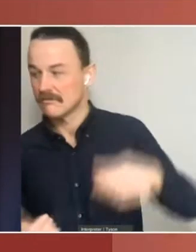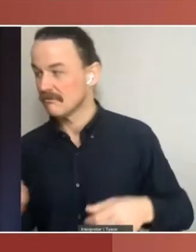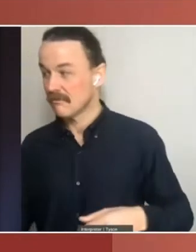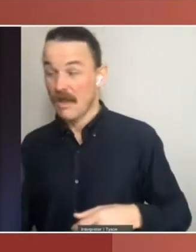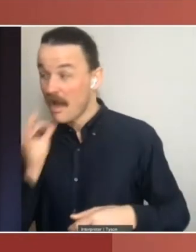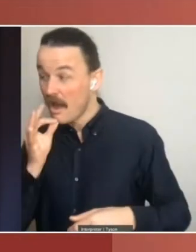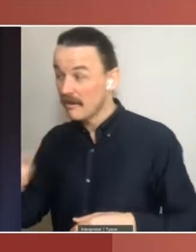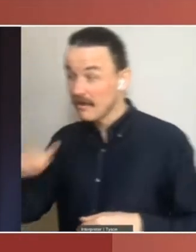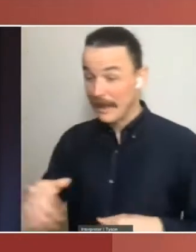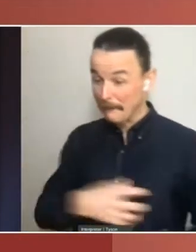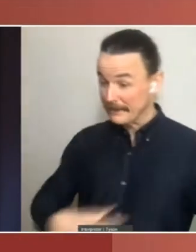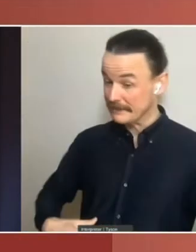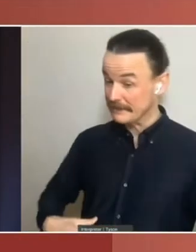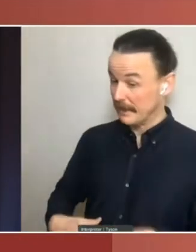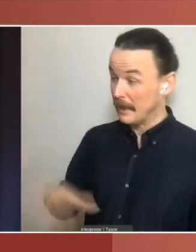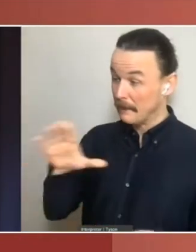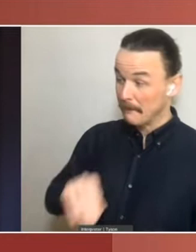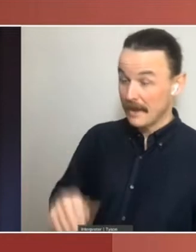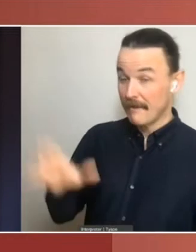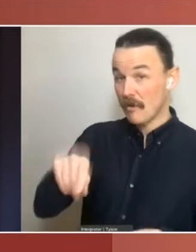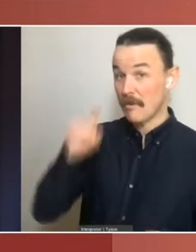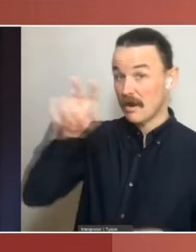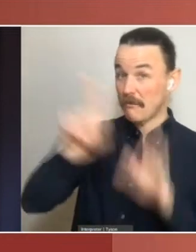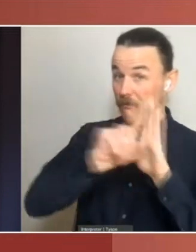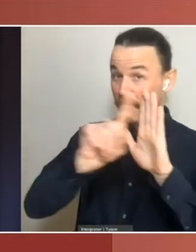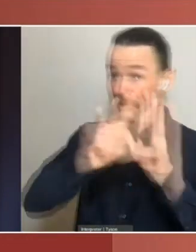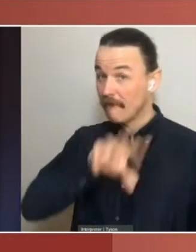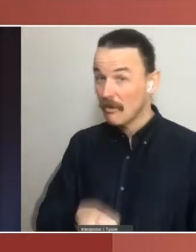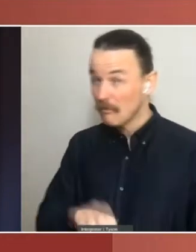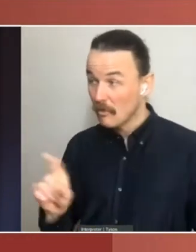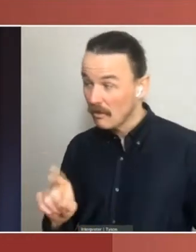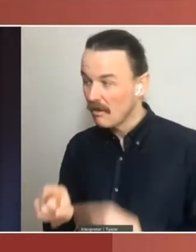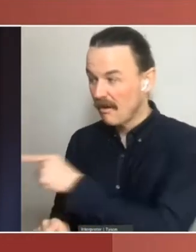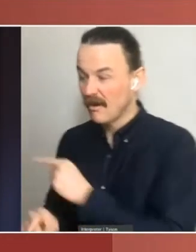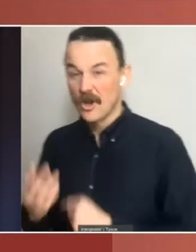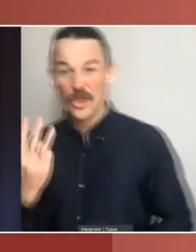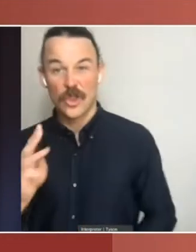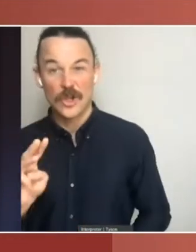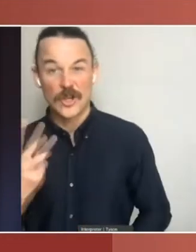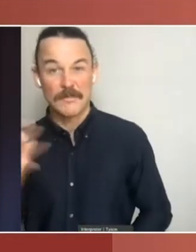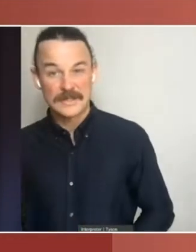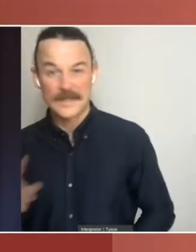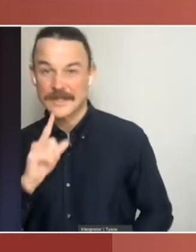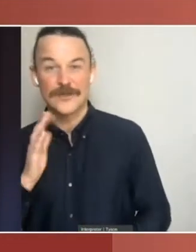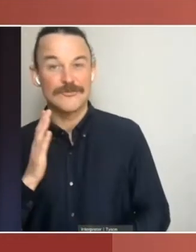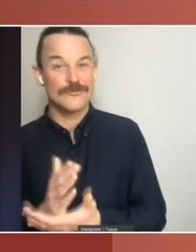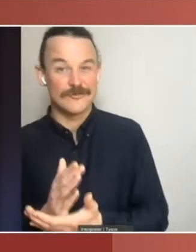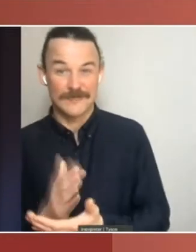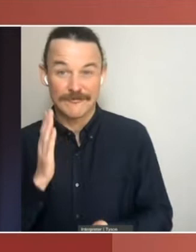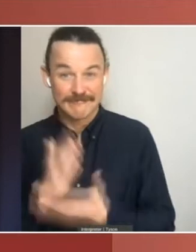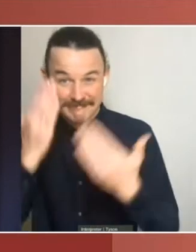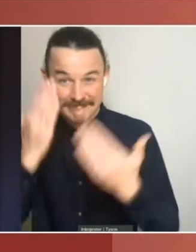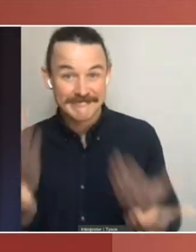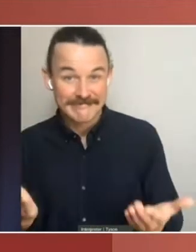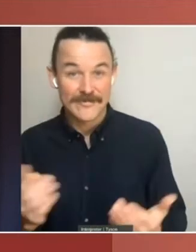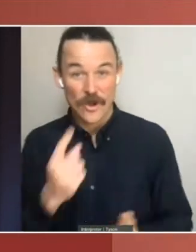Representatives, 39% of Australians incorrectly said that that was true, with only 24% correctly saying that